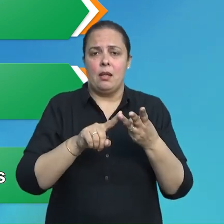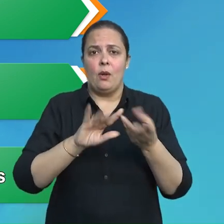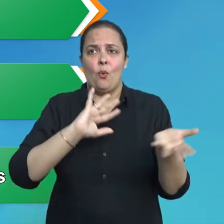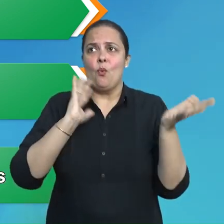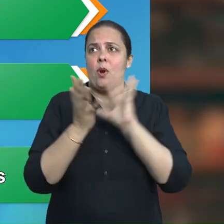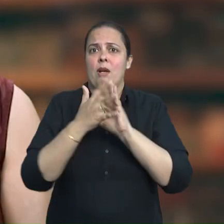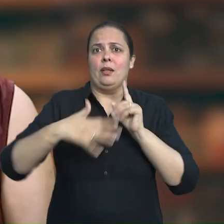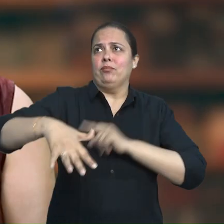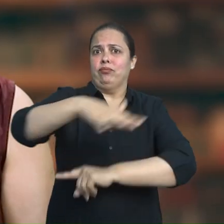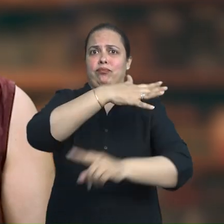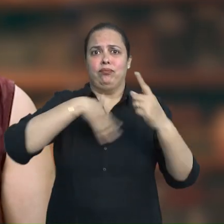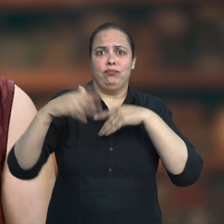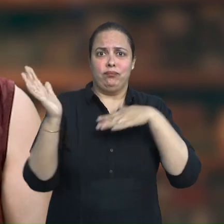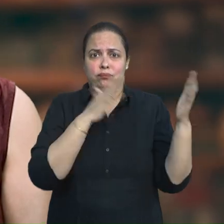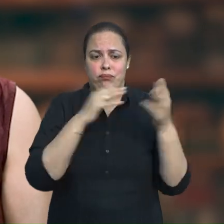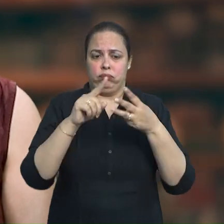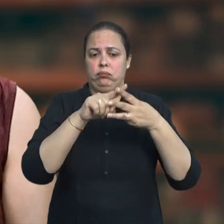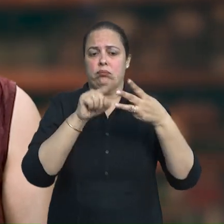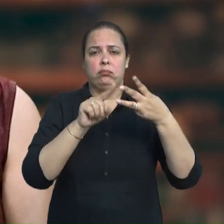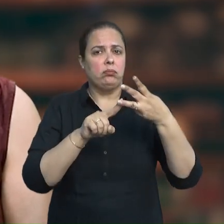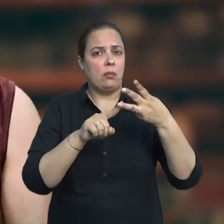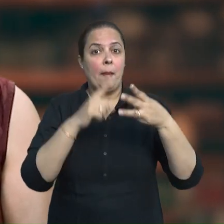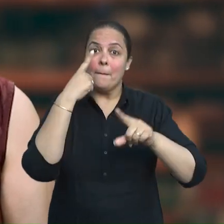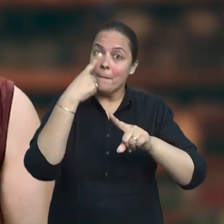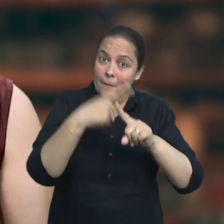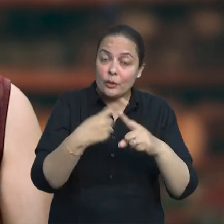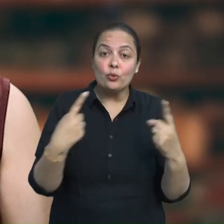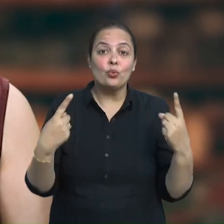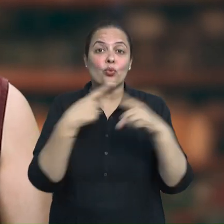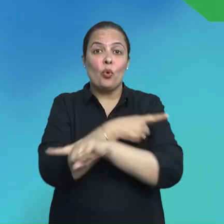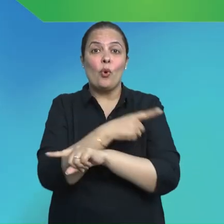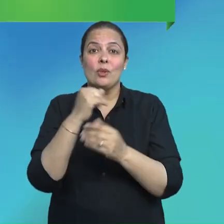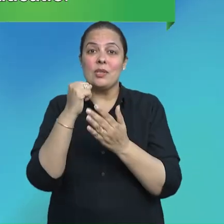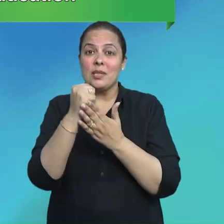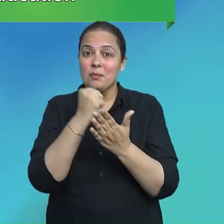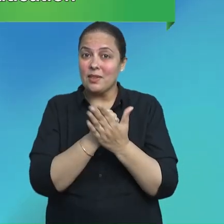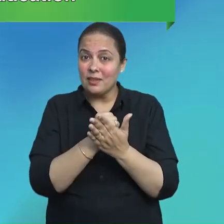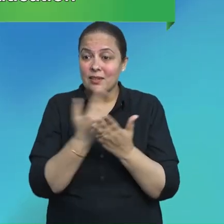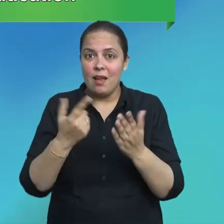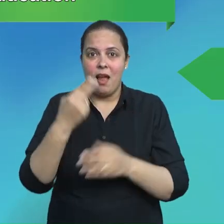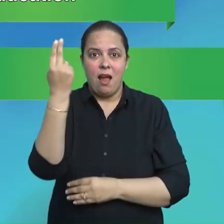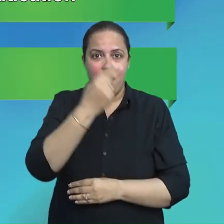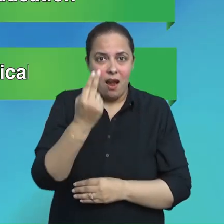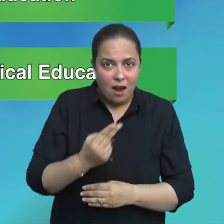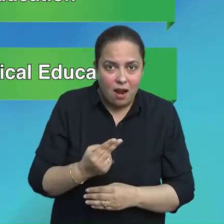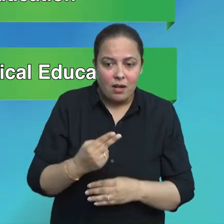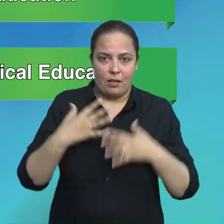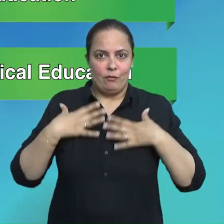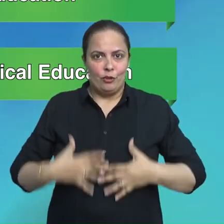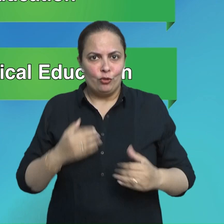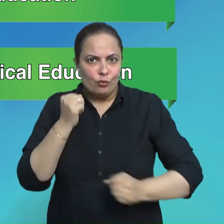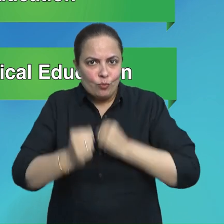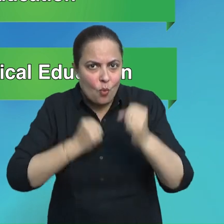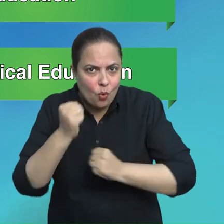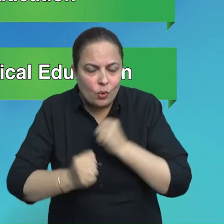which include the cross-cutting areas like art education, physical education and